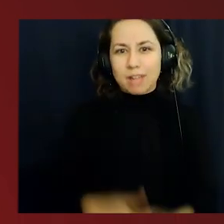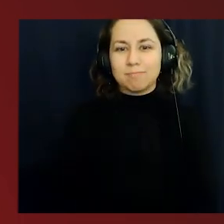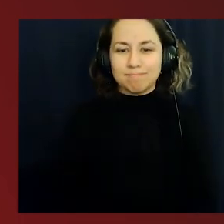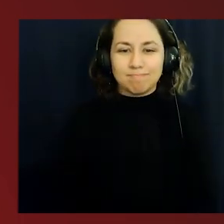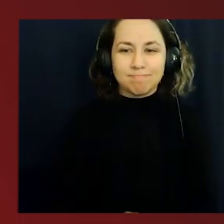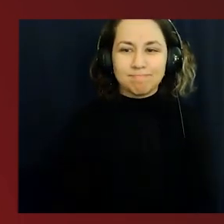in a positive way.